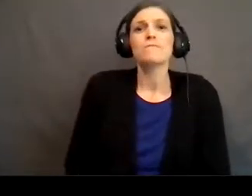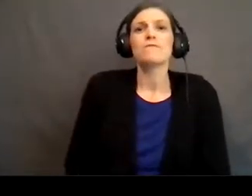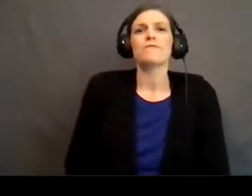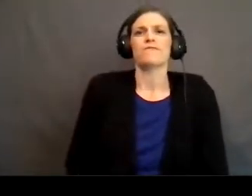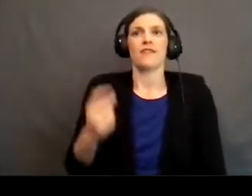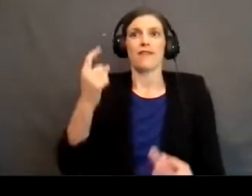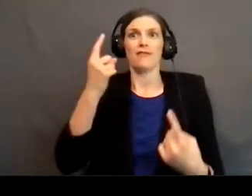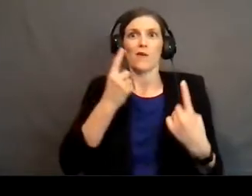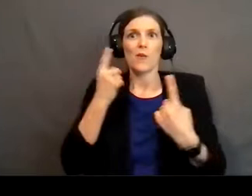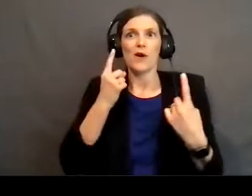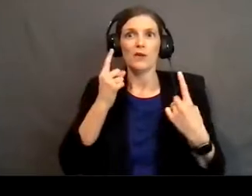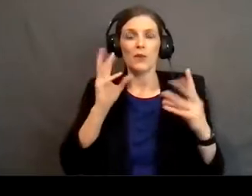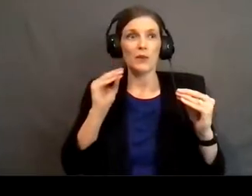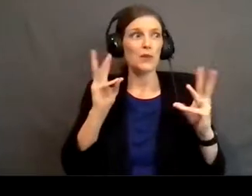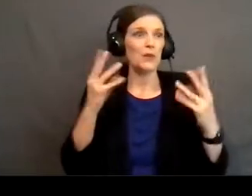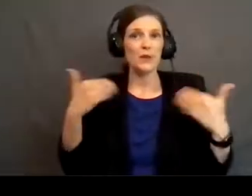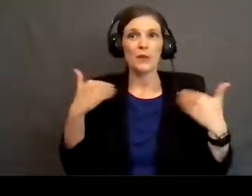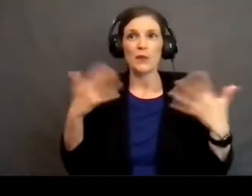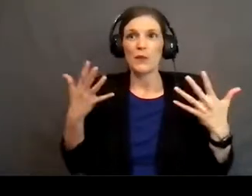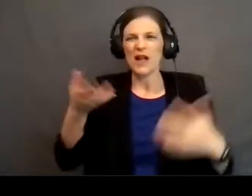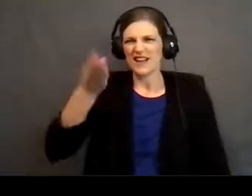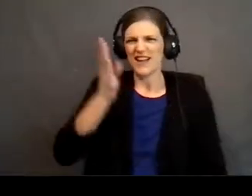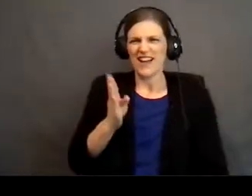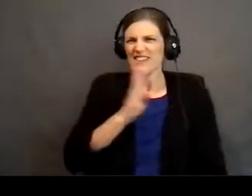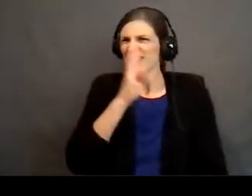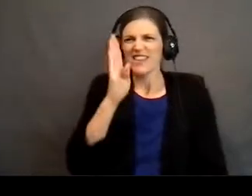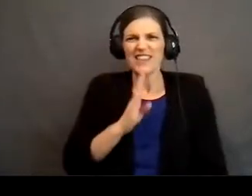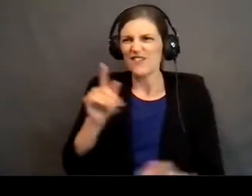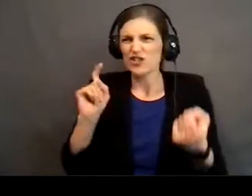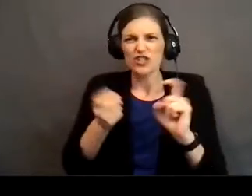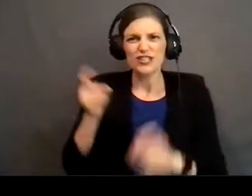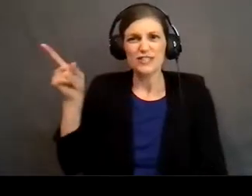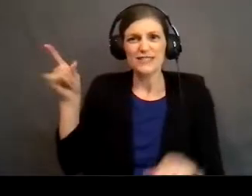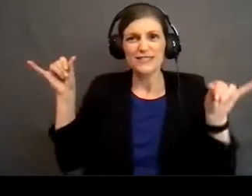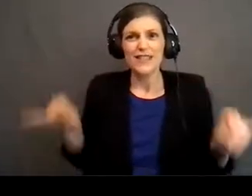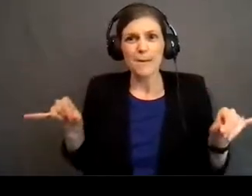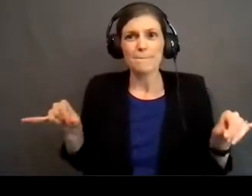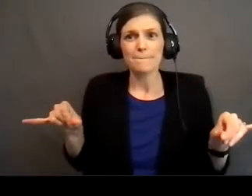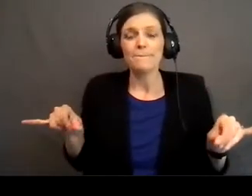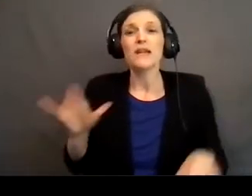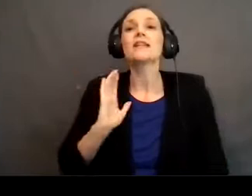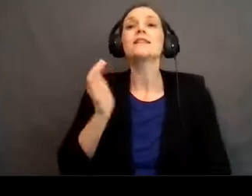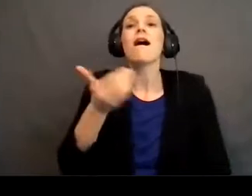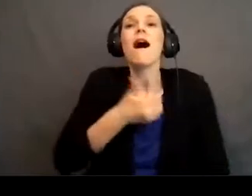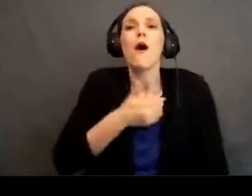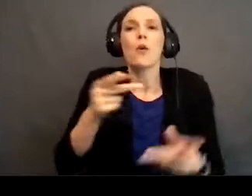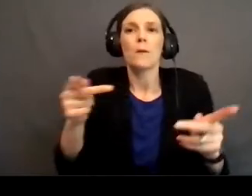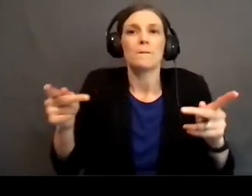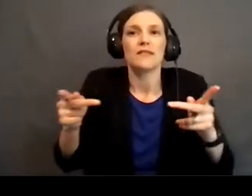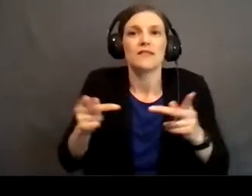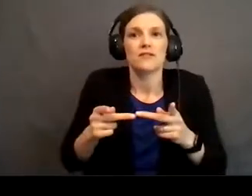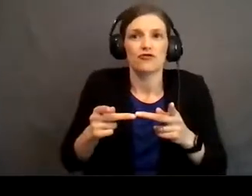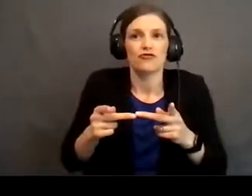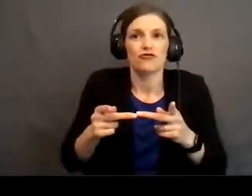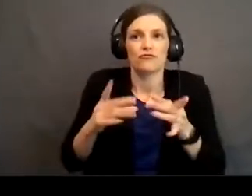about all of this is that God has never changed. He is the same. It's our position before Him